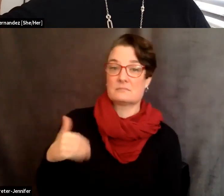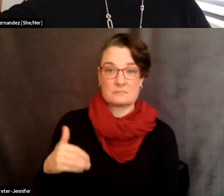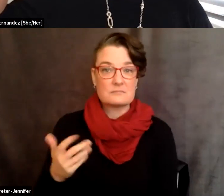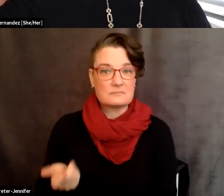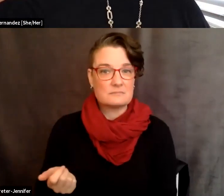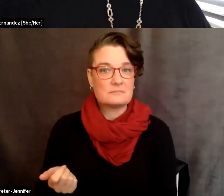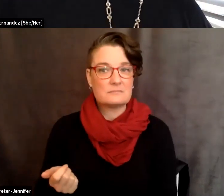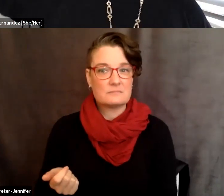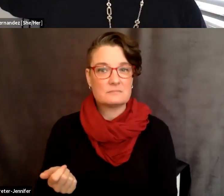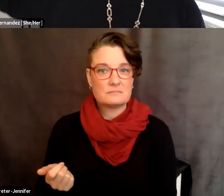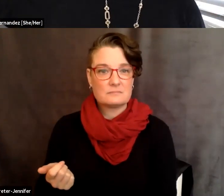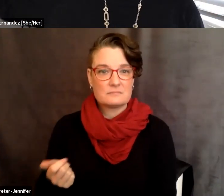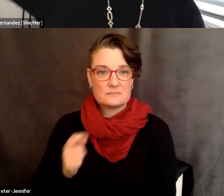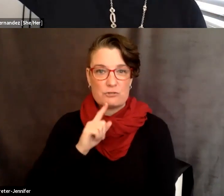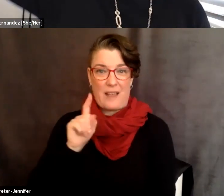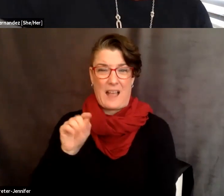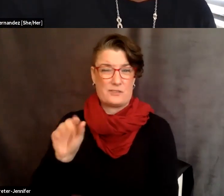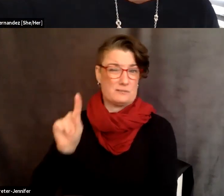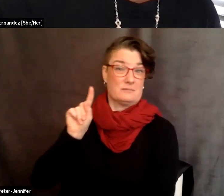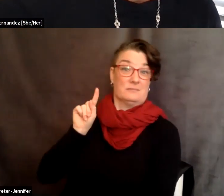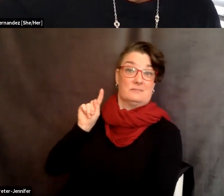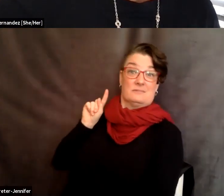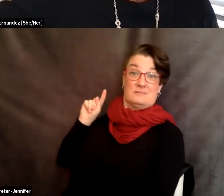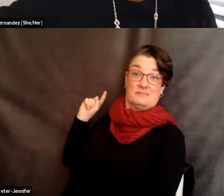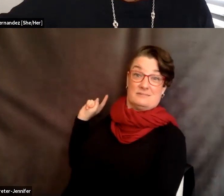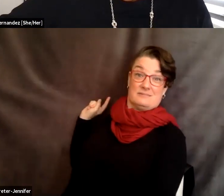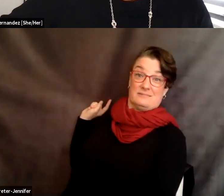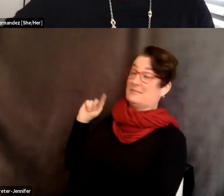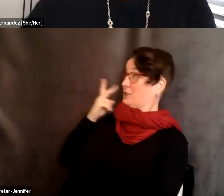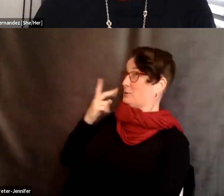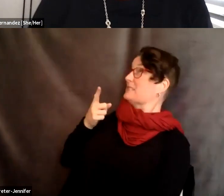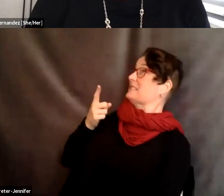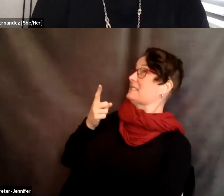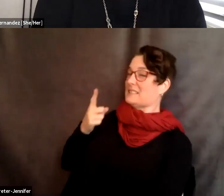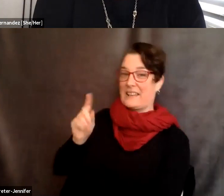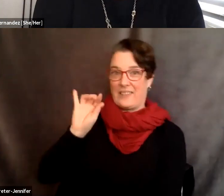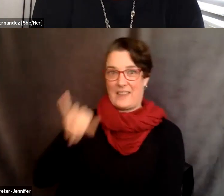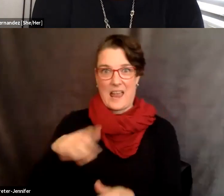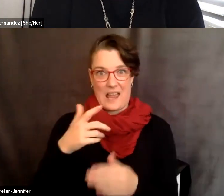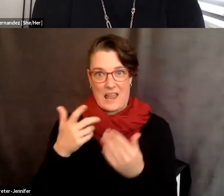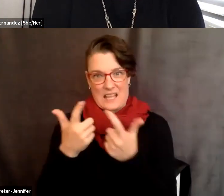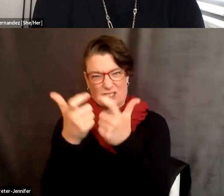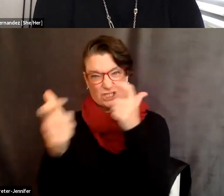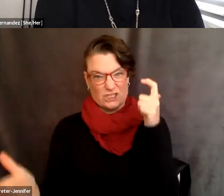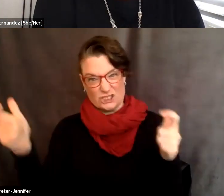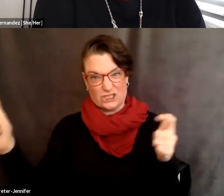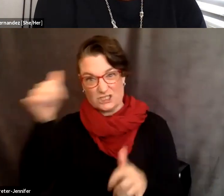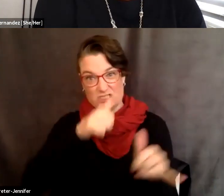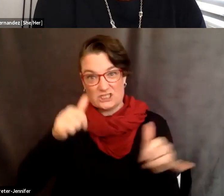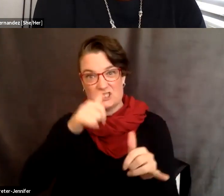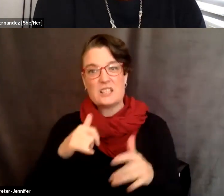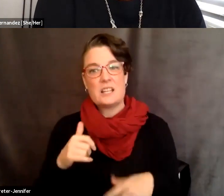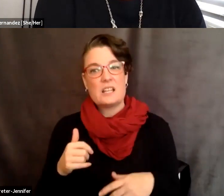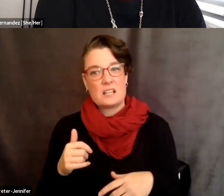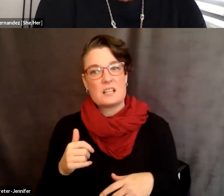it's like, you have to stand really far back to even see the actual statue. That's how enormous they are. And it gives a